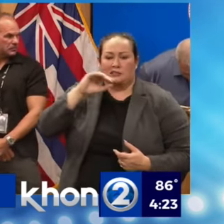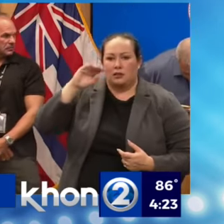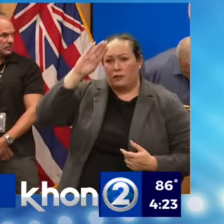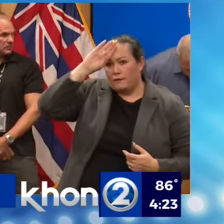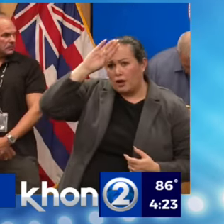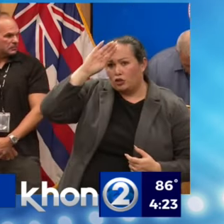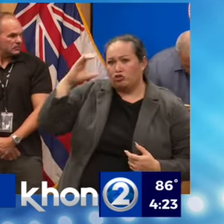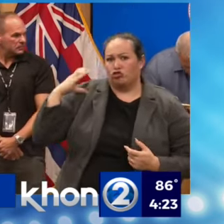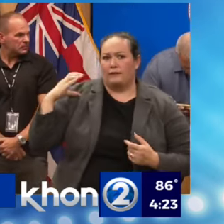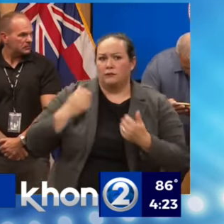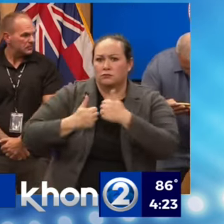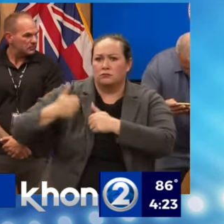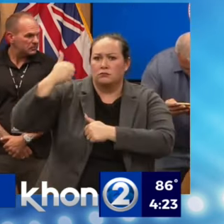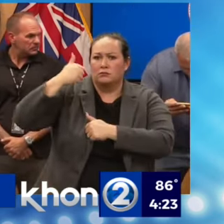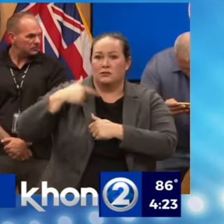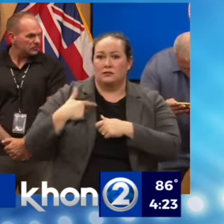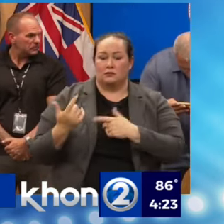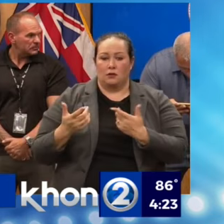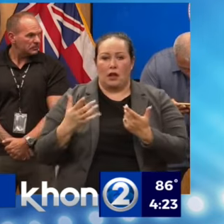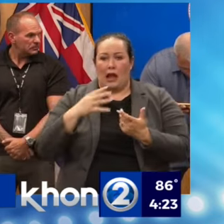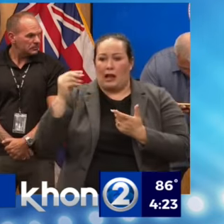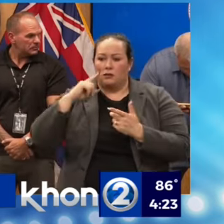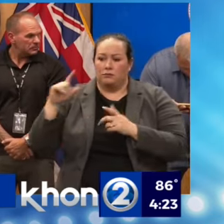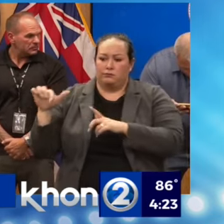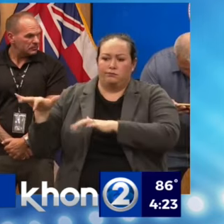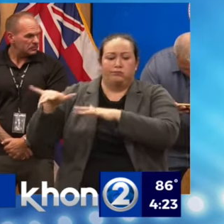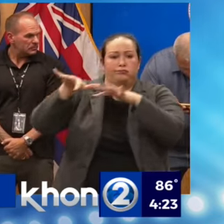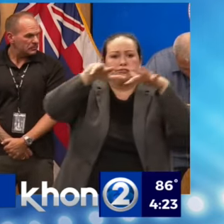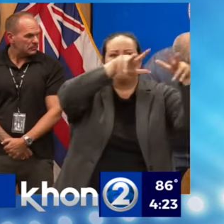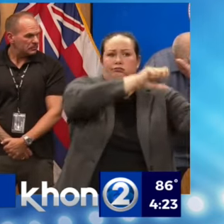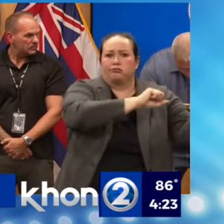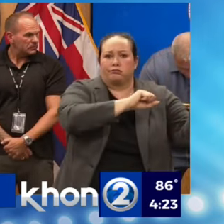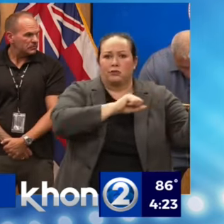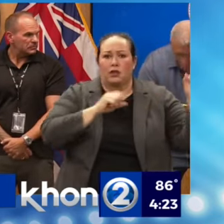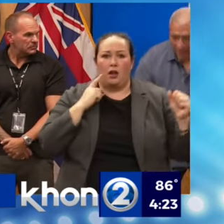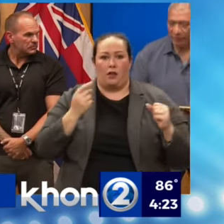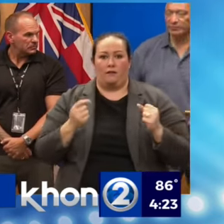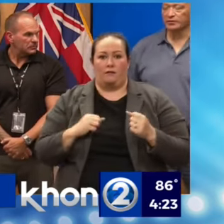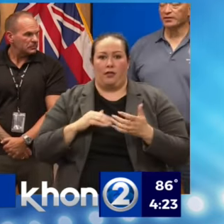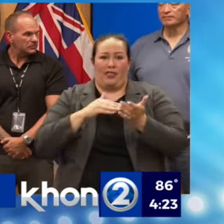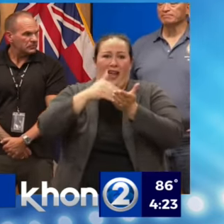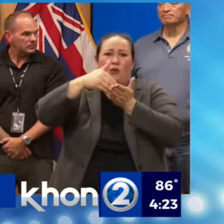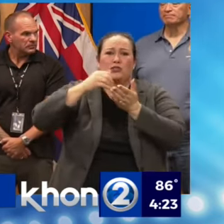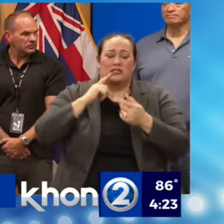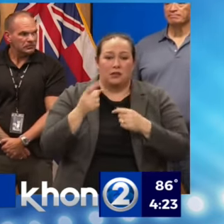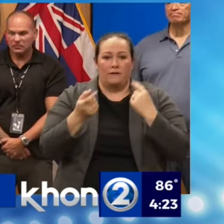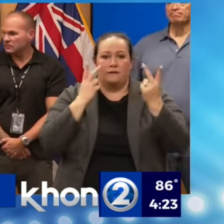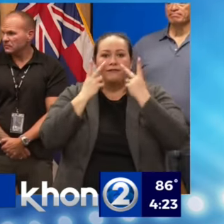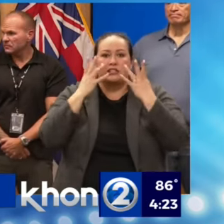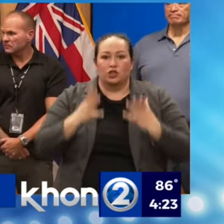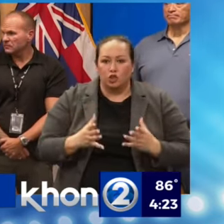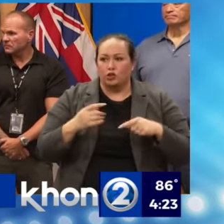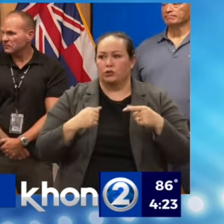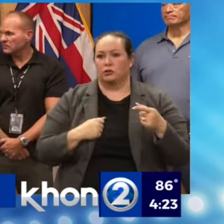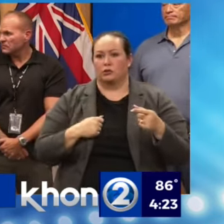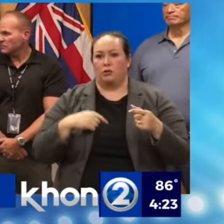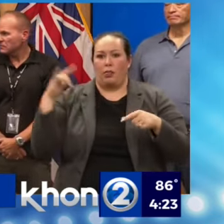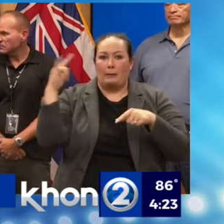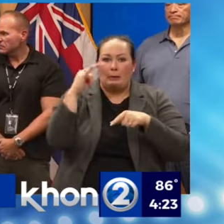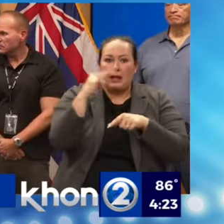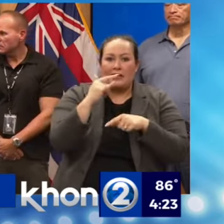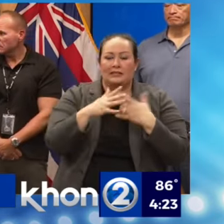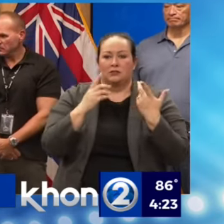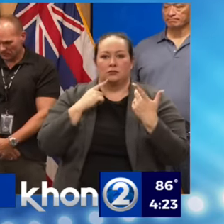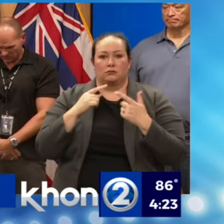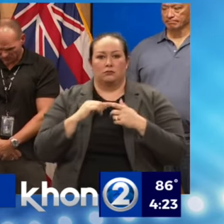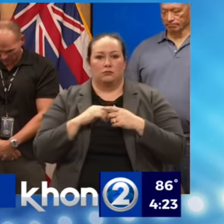evacuation of thousands of visitors to find space, either like it was mentioned earlier on planes or even to the